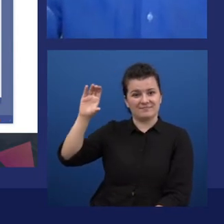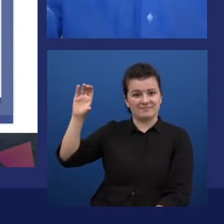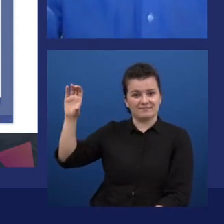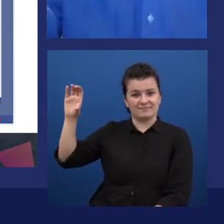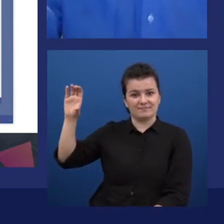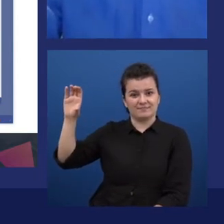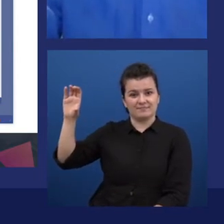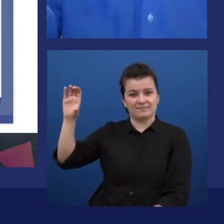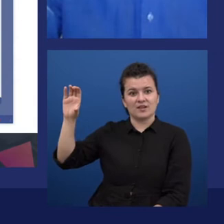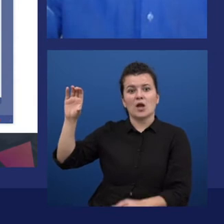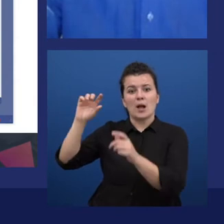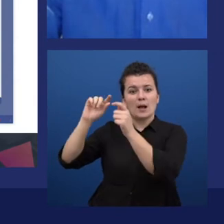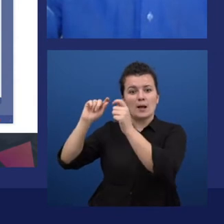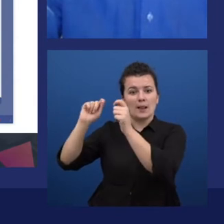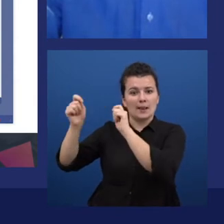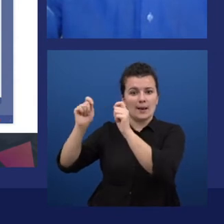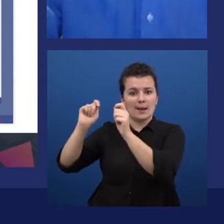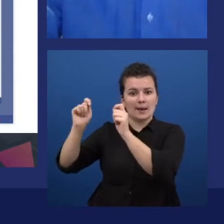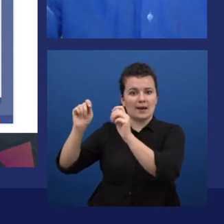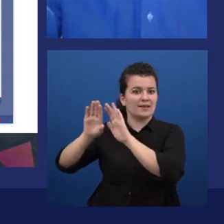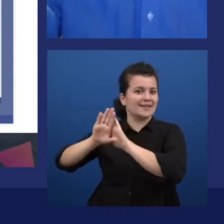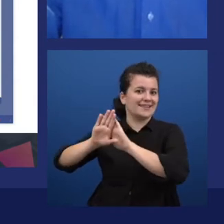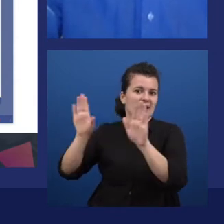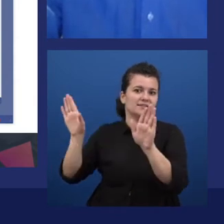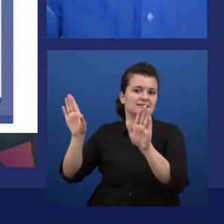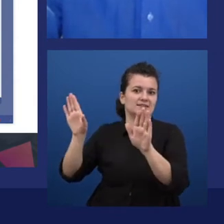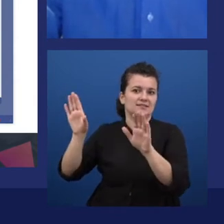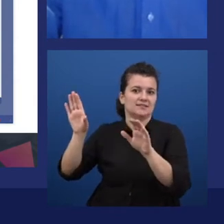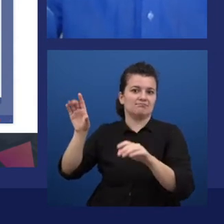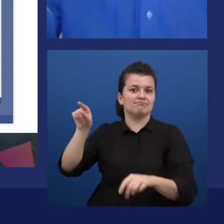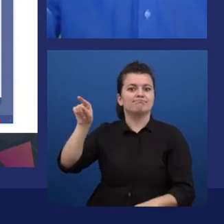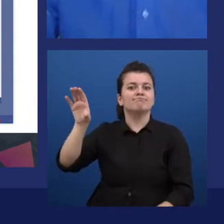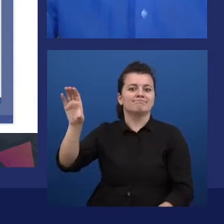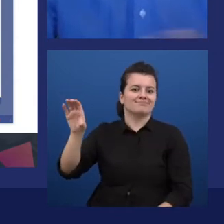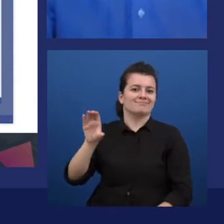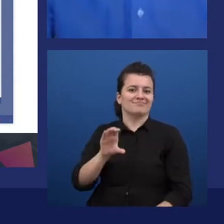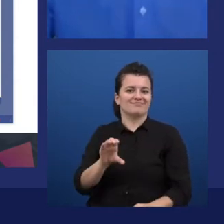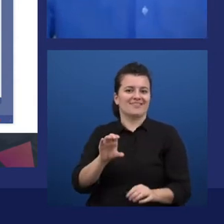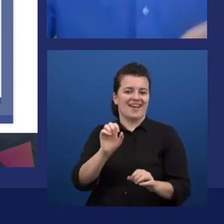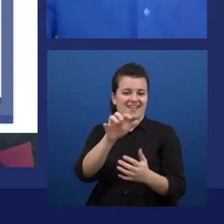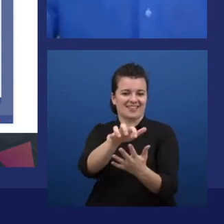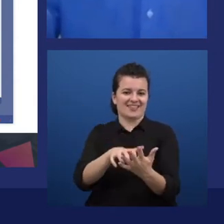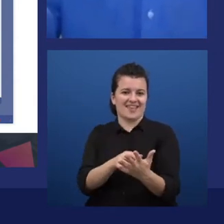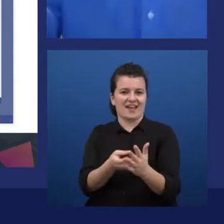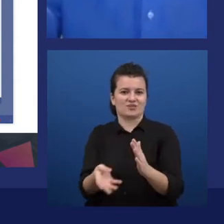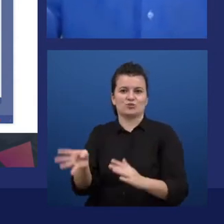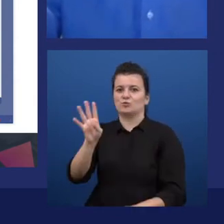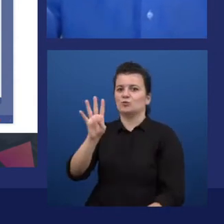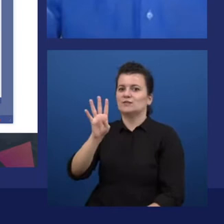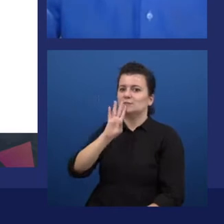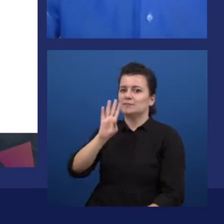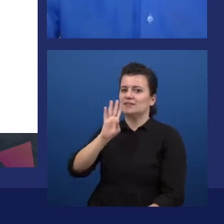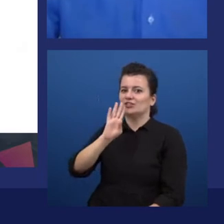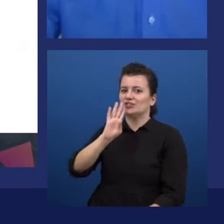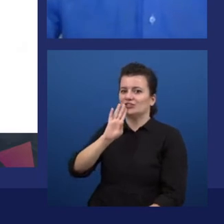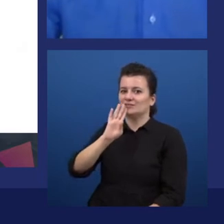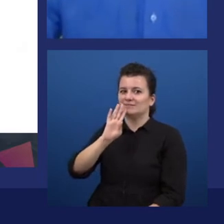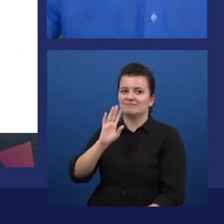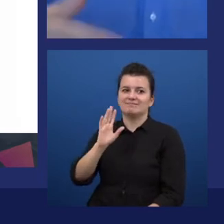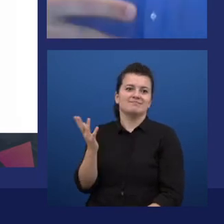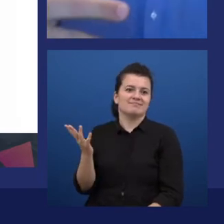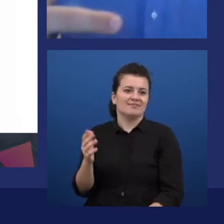your text directly to the default speaker. So it's super simple by using the SDK.